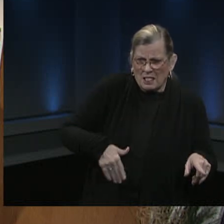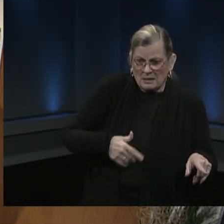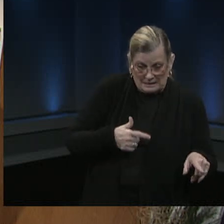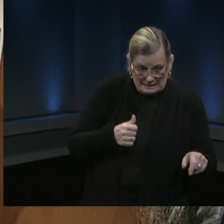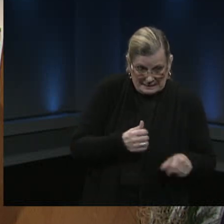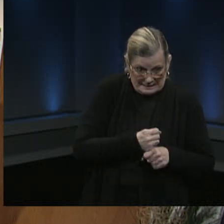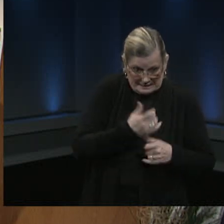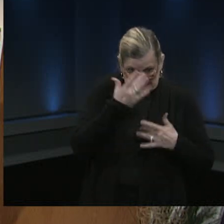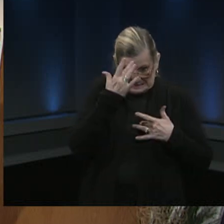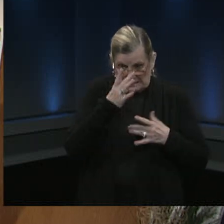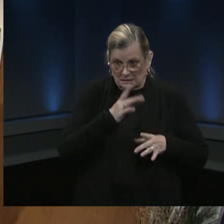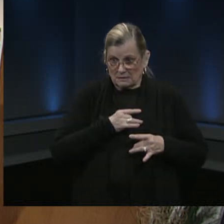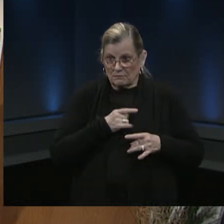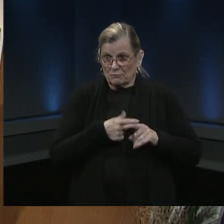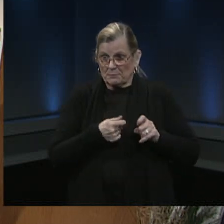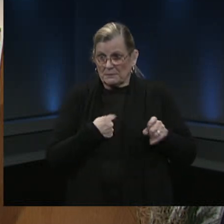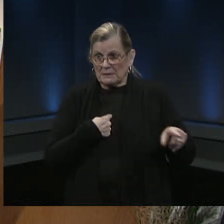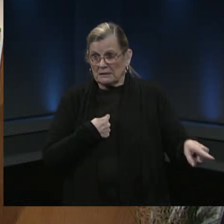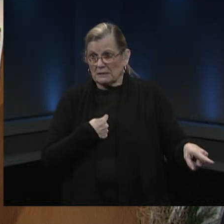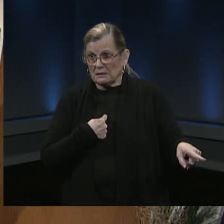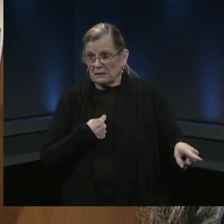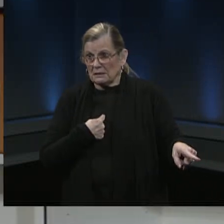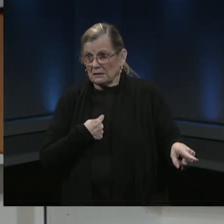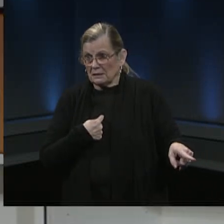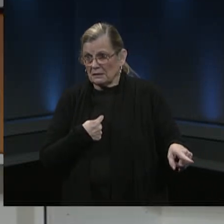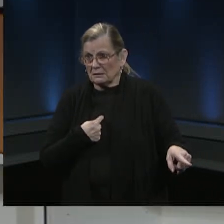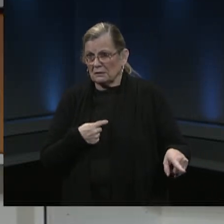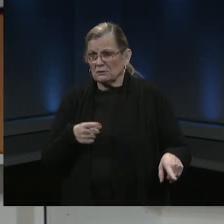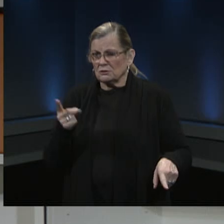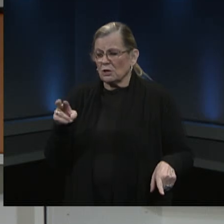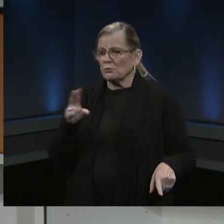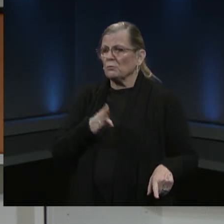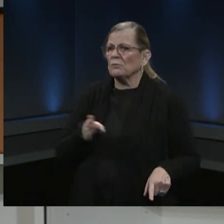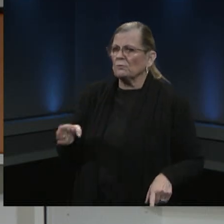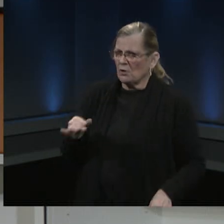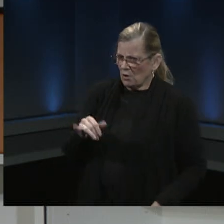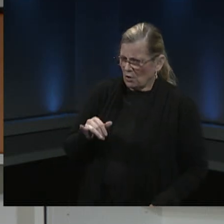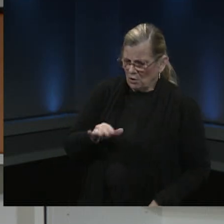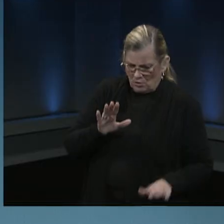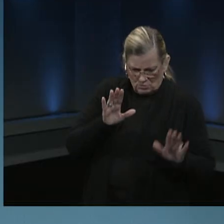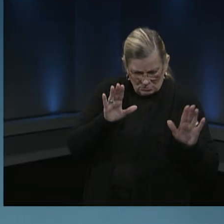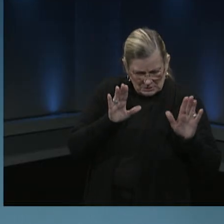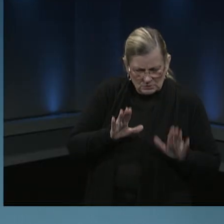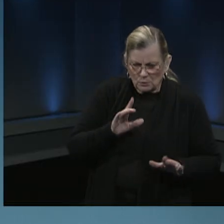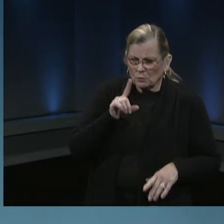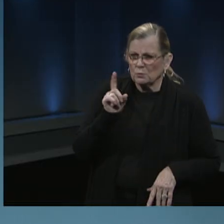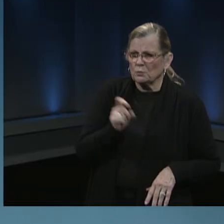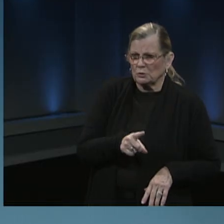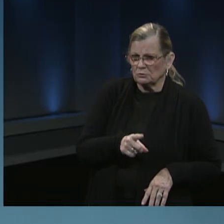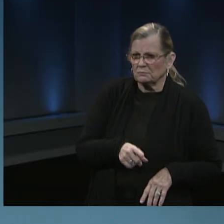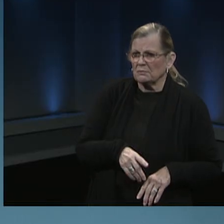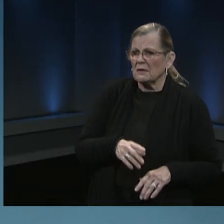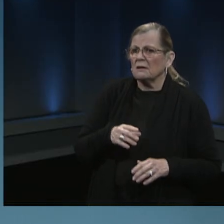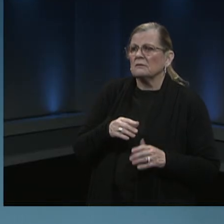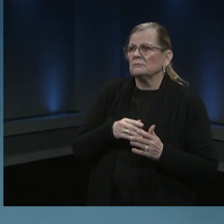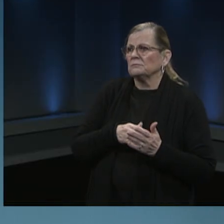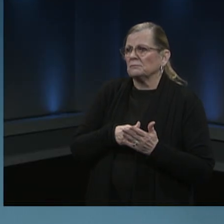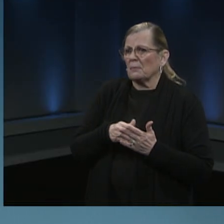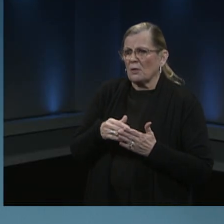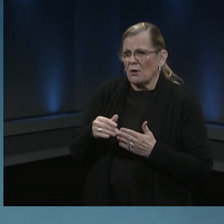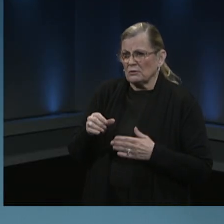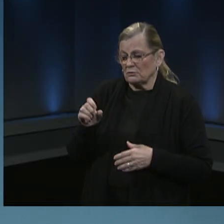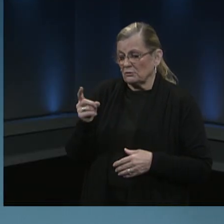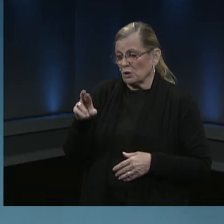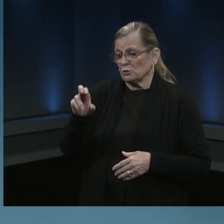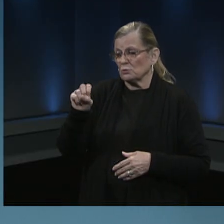you caller Dr. Schwartz this is one of the questions we hear a lot about share with us your insights. so what we do know is